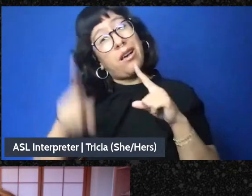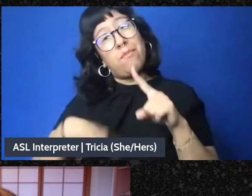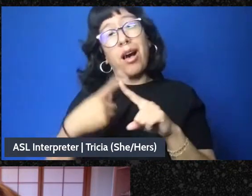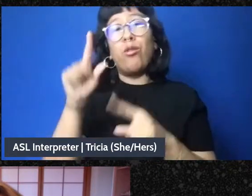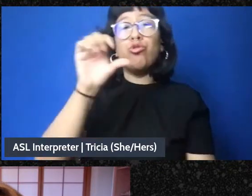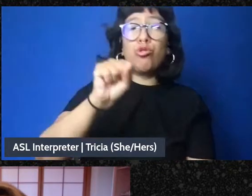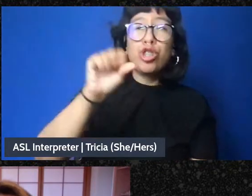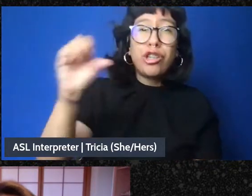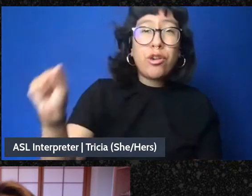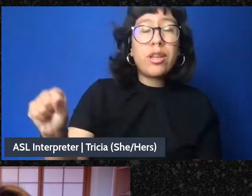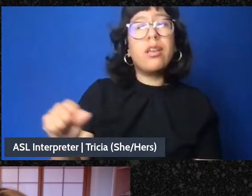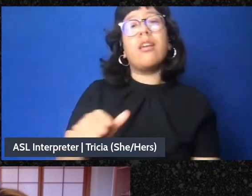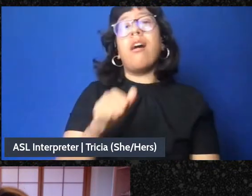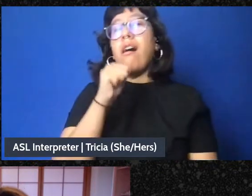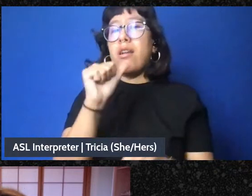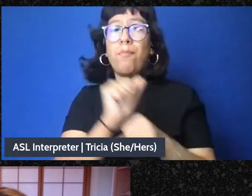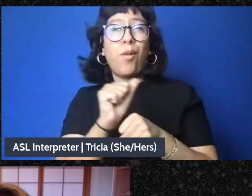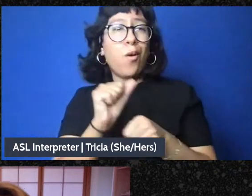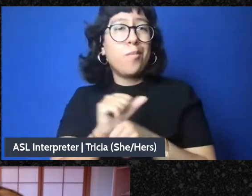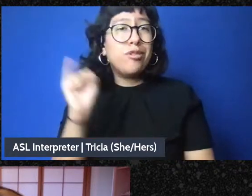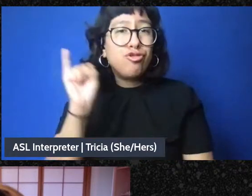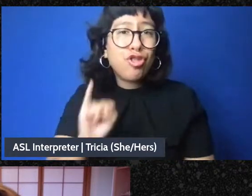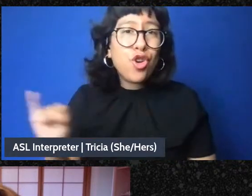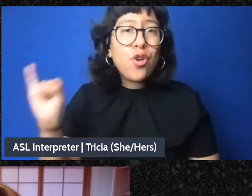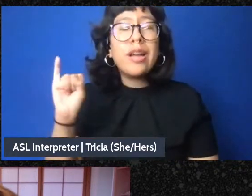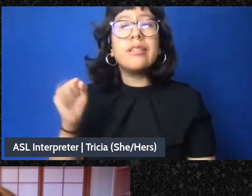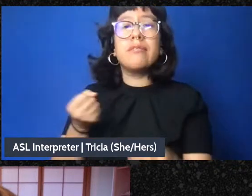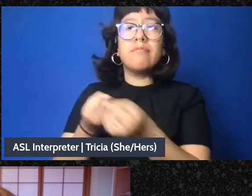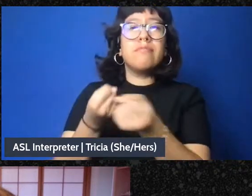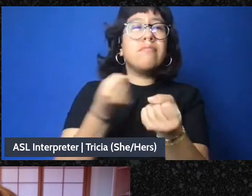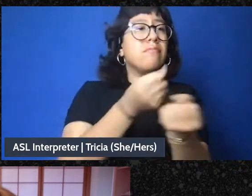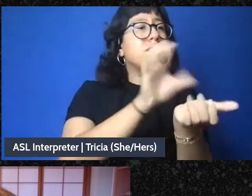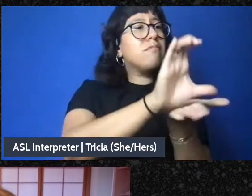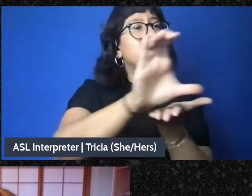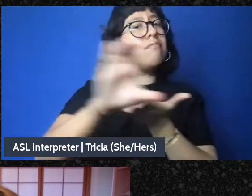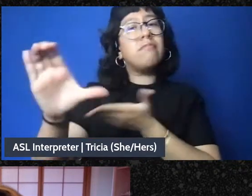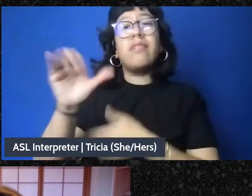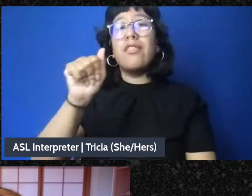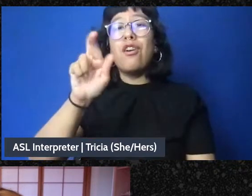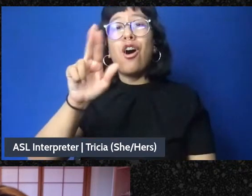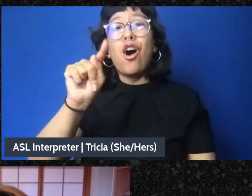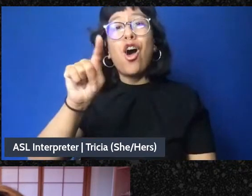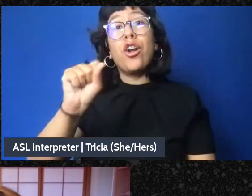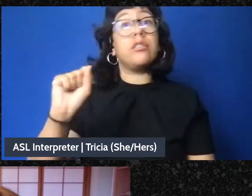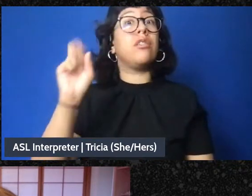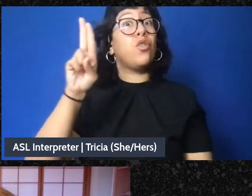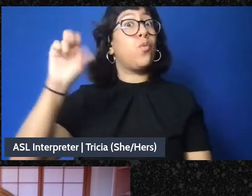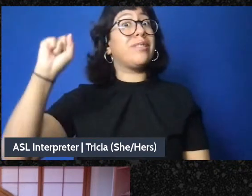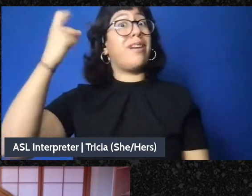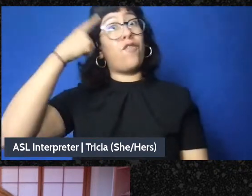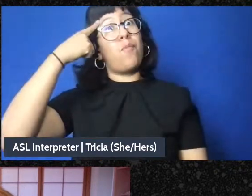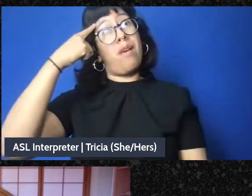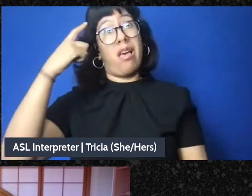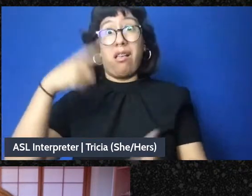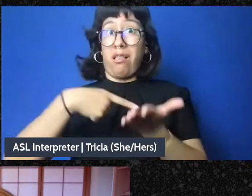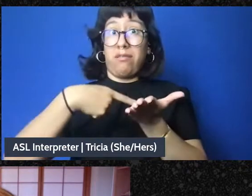insurance and funding for the, the arts, the likes of which, you know, the U.S. government has not done since.